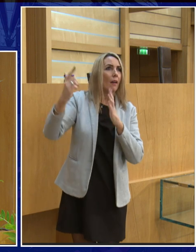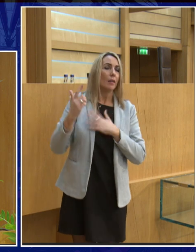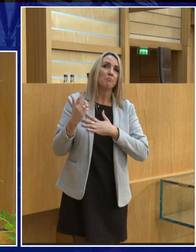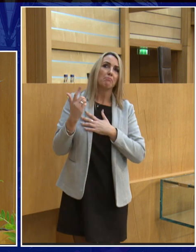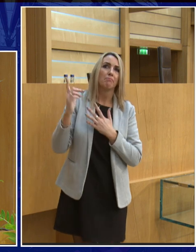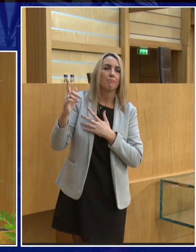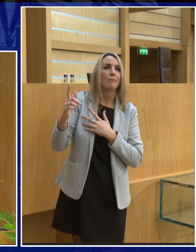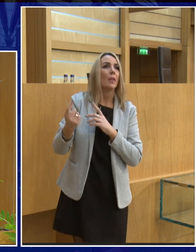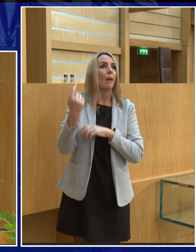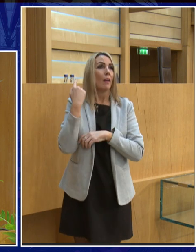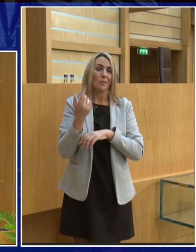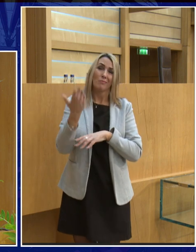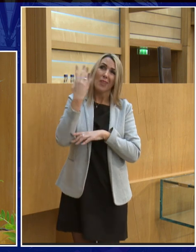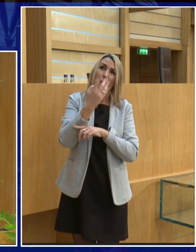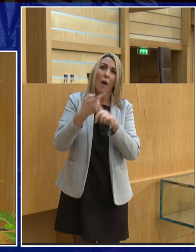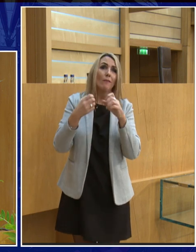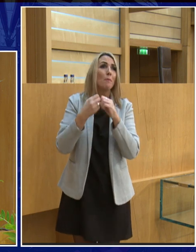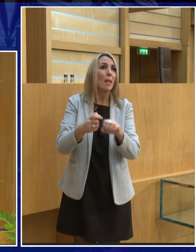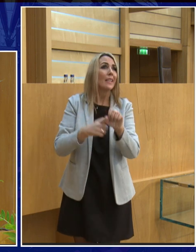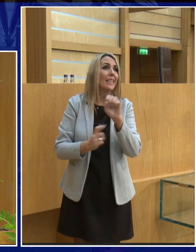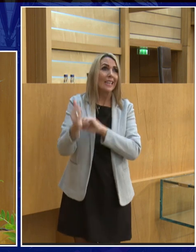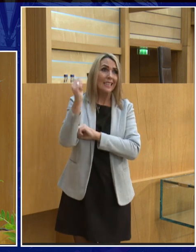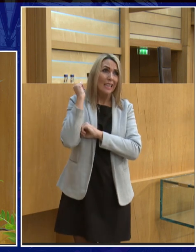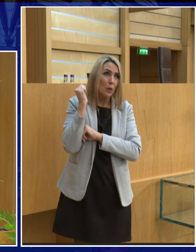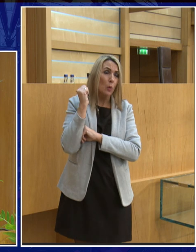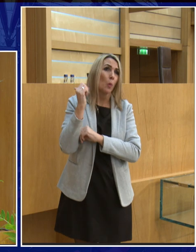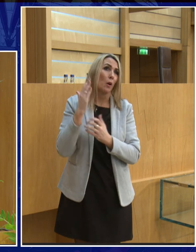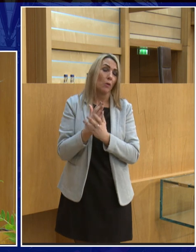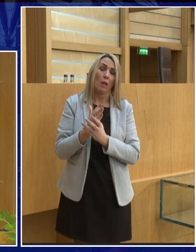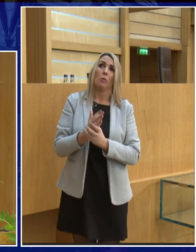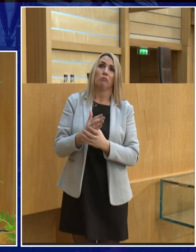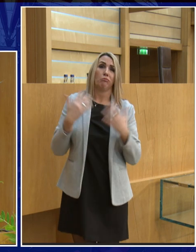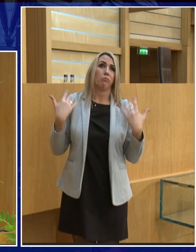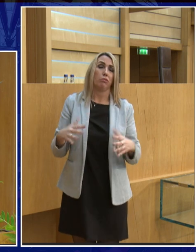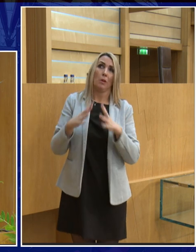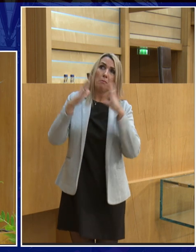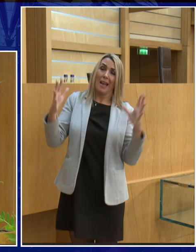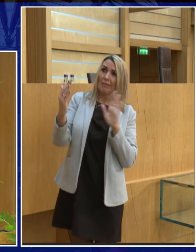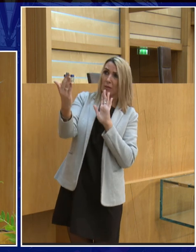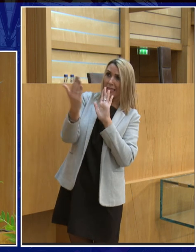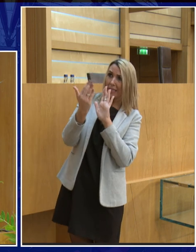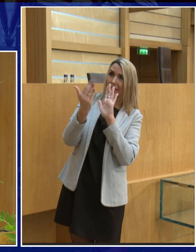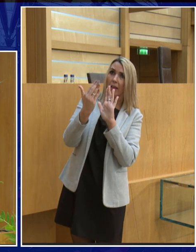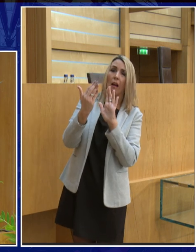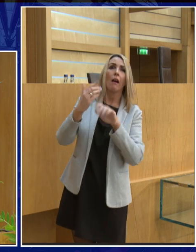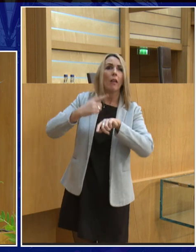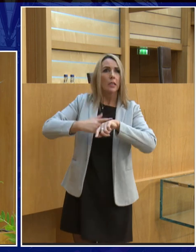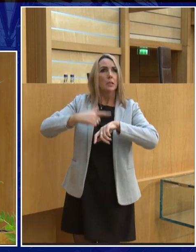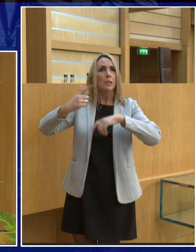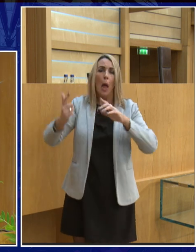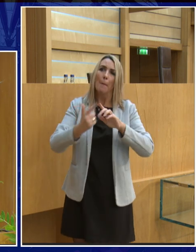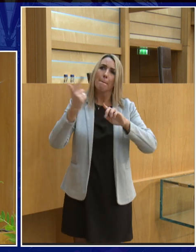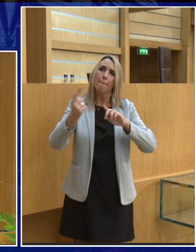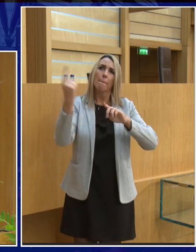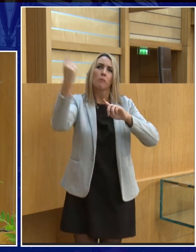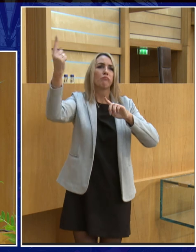in the early earth four and a half billion years ago the moon would have been massive in the sky because it was so much closer but slowly but surely it's spiralling